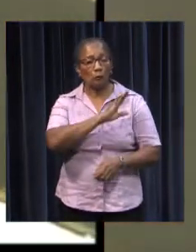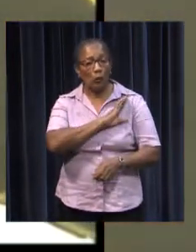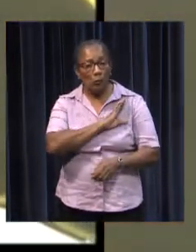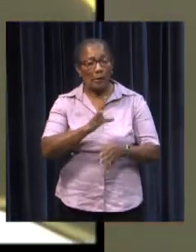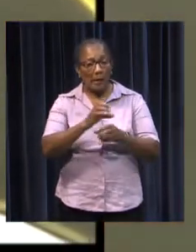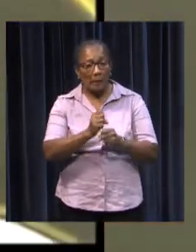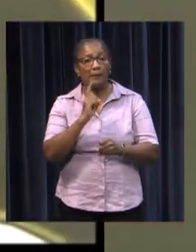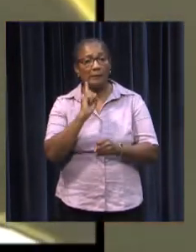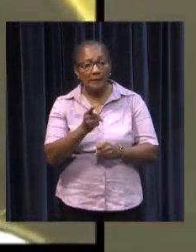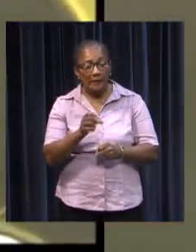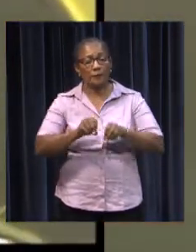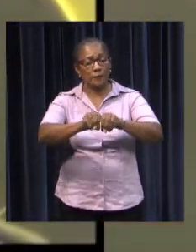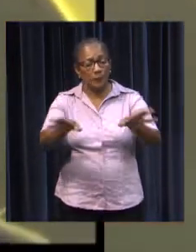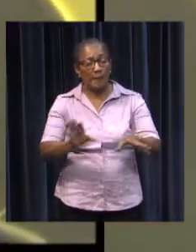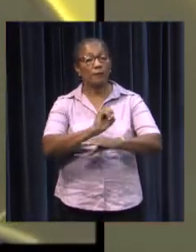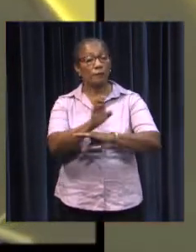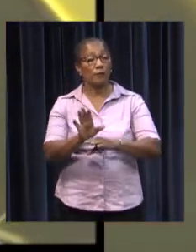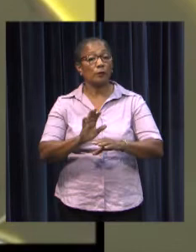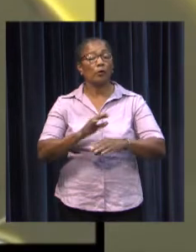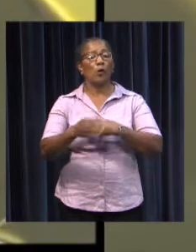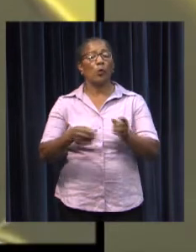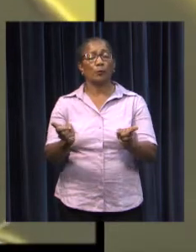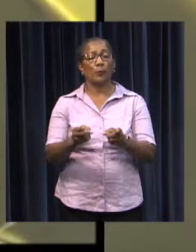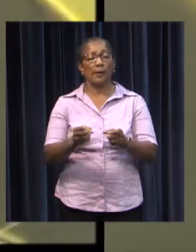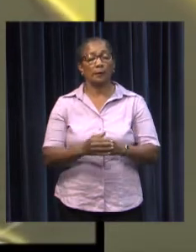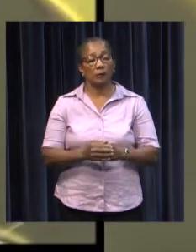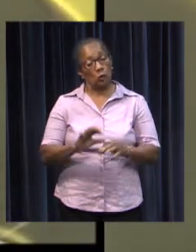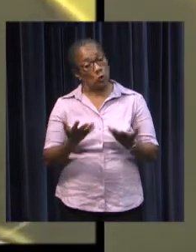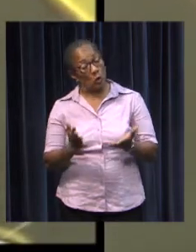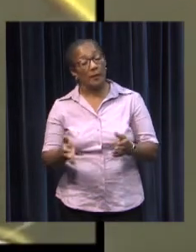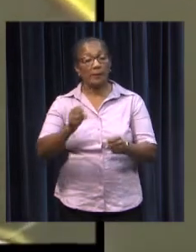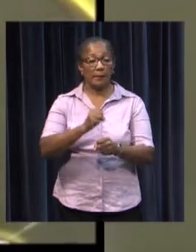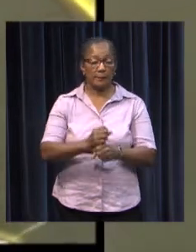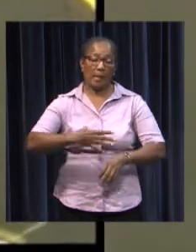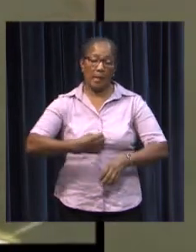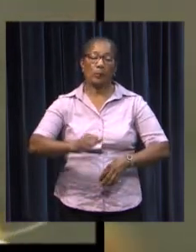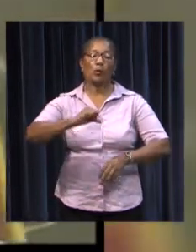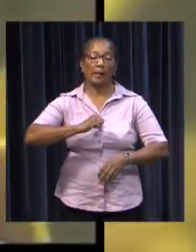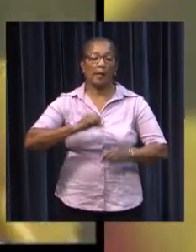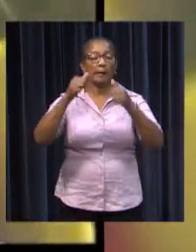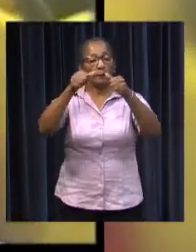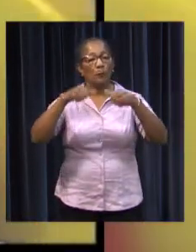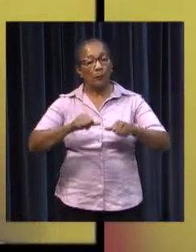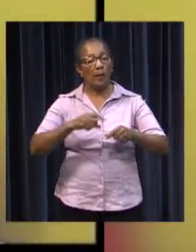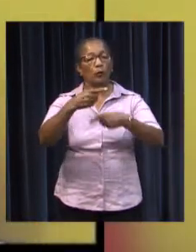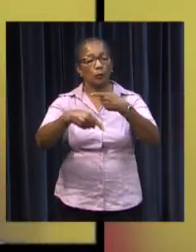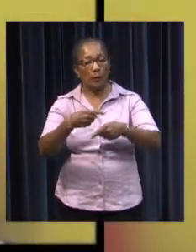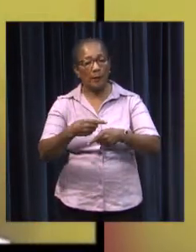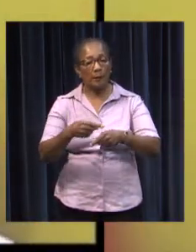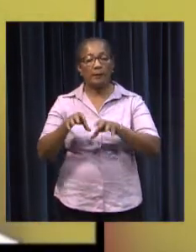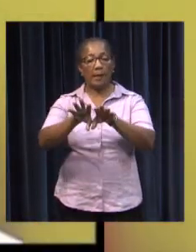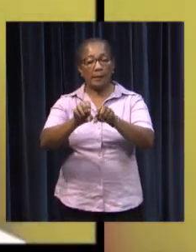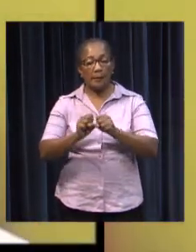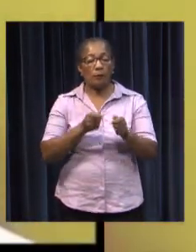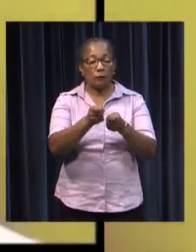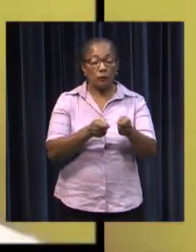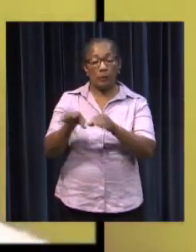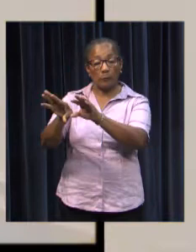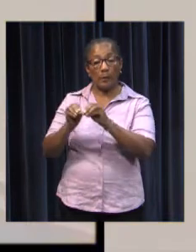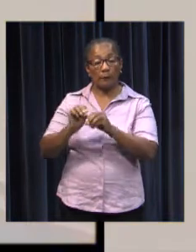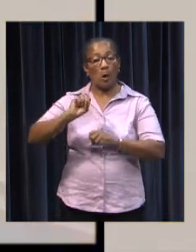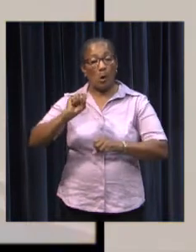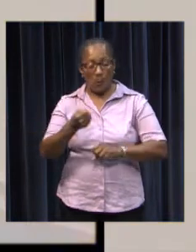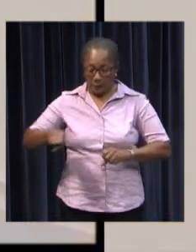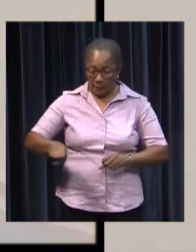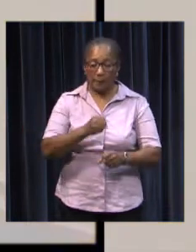oversee the spread of the virus, that it is limited. Some institutions have developed their own plans and have